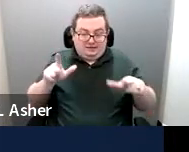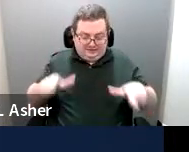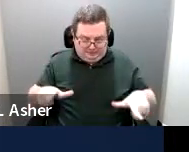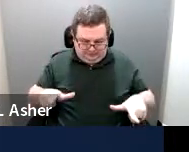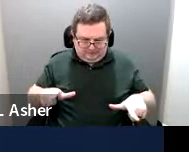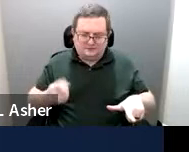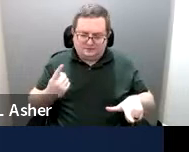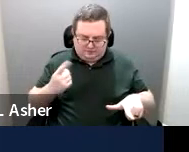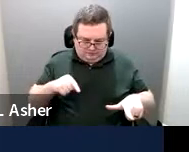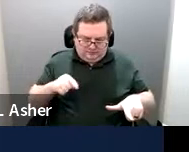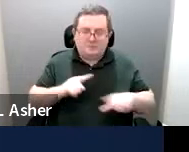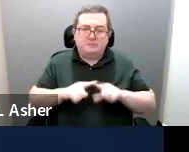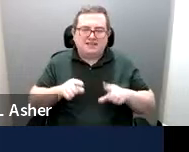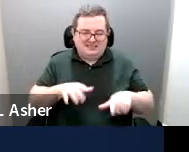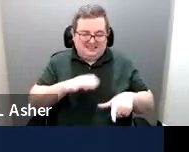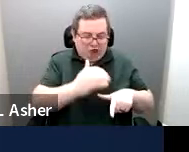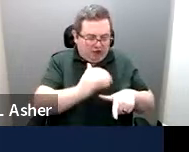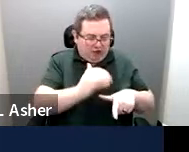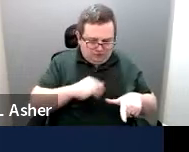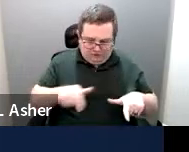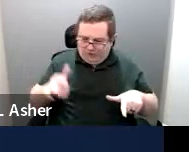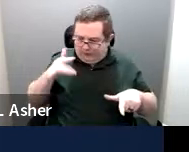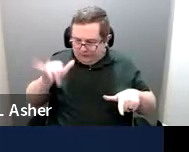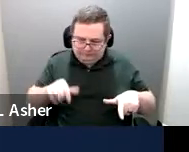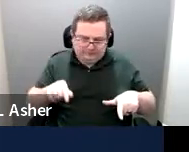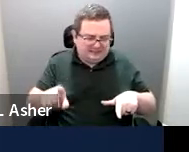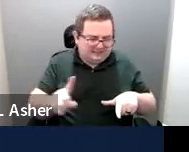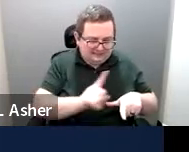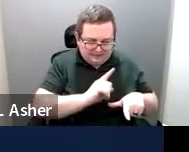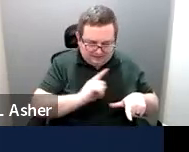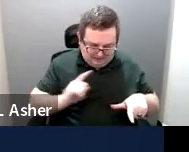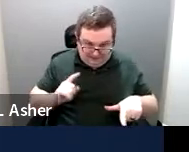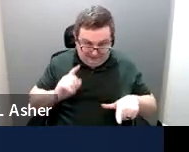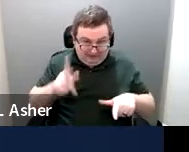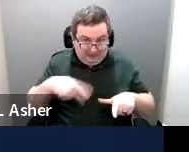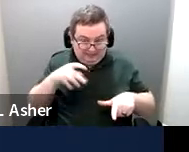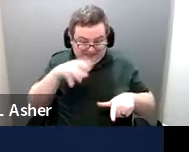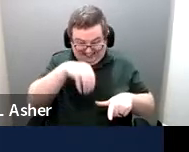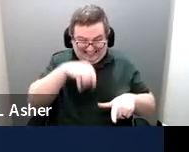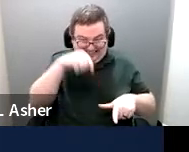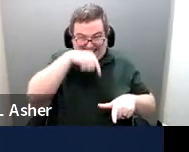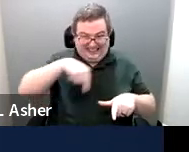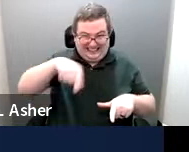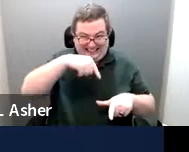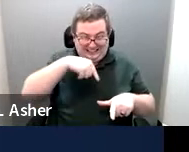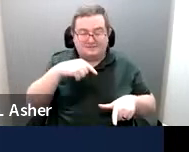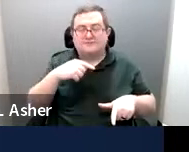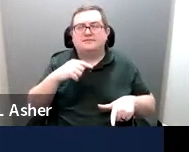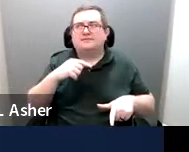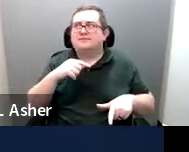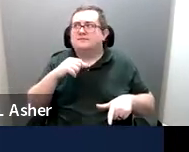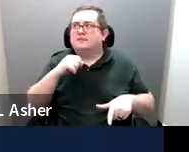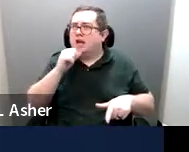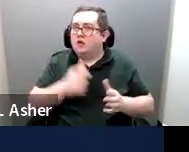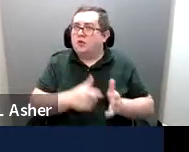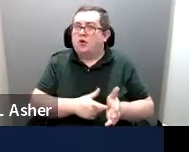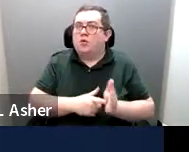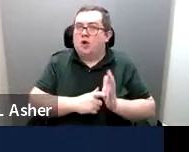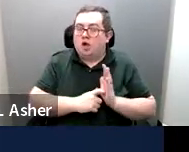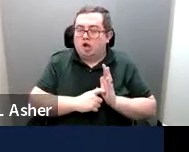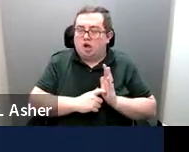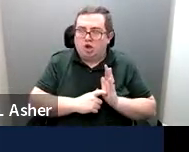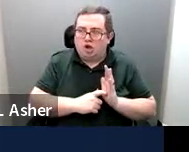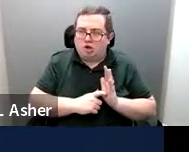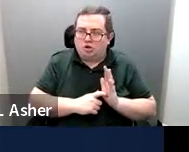is, but there's different types of parking, parking types, then it's not going to be required for you to